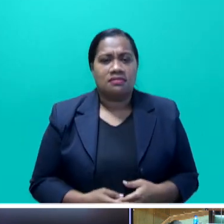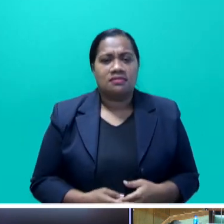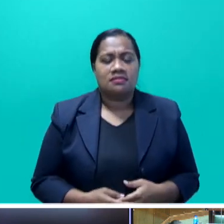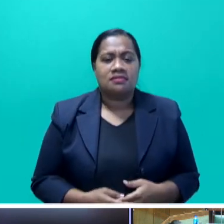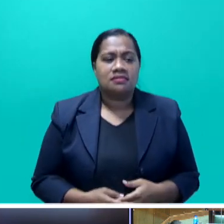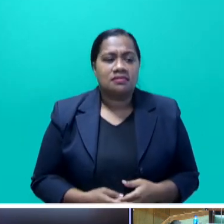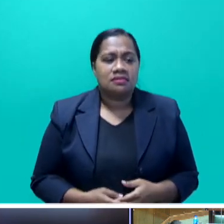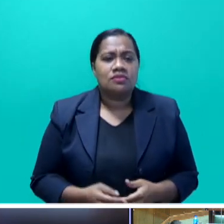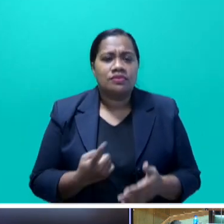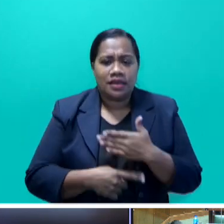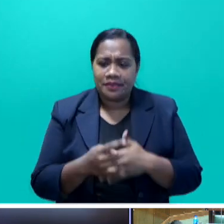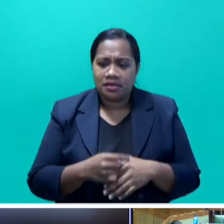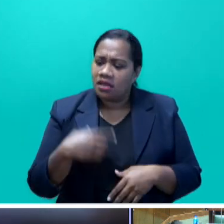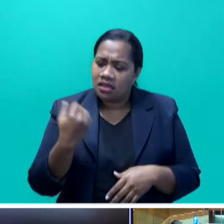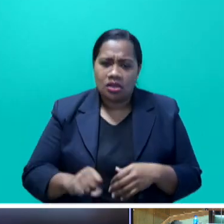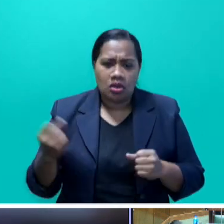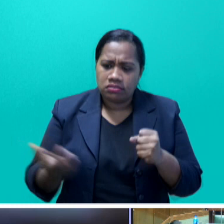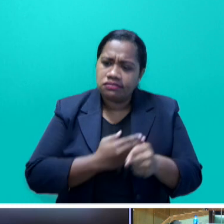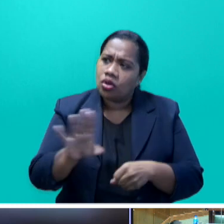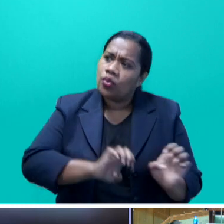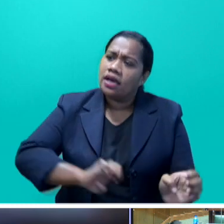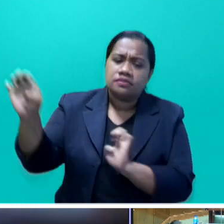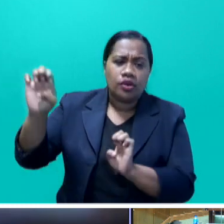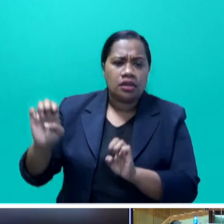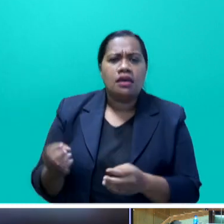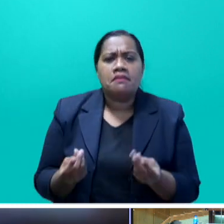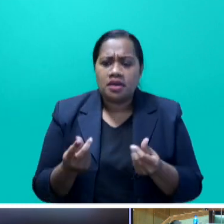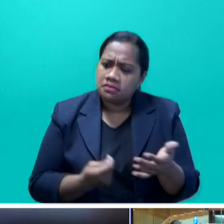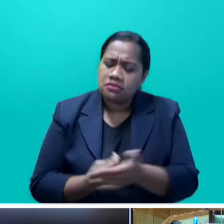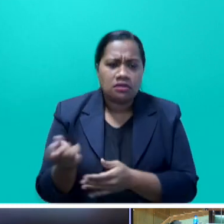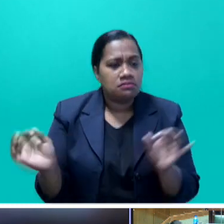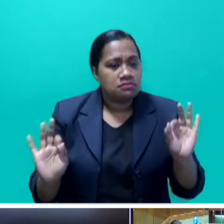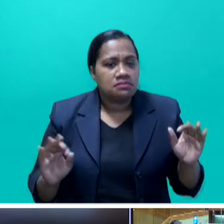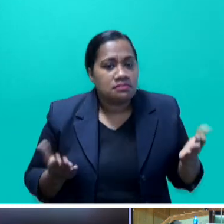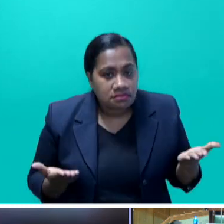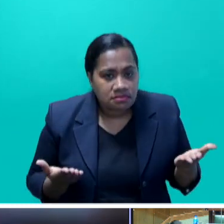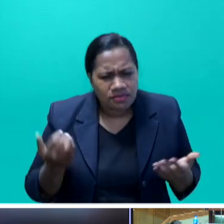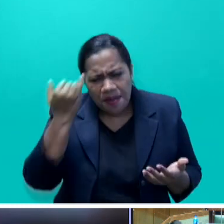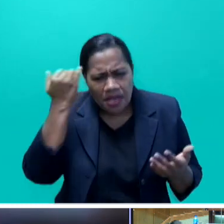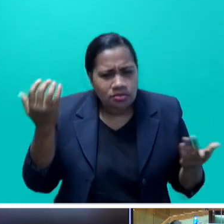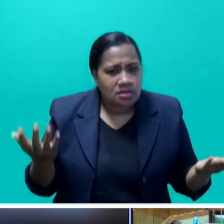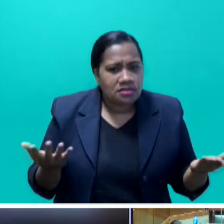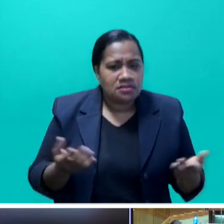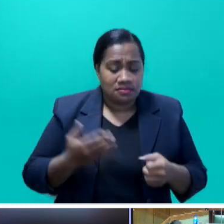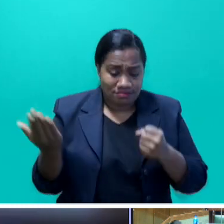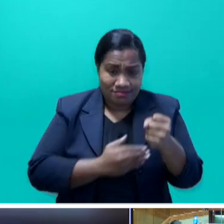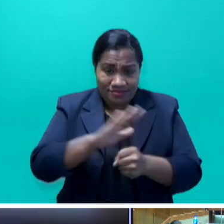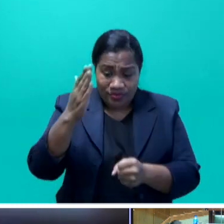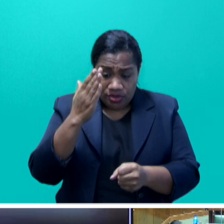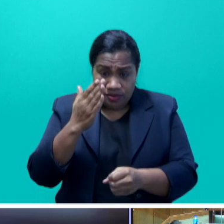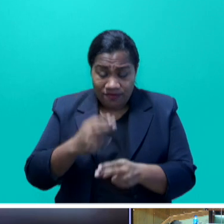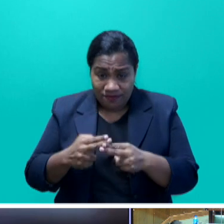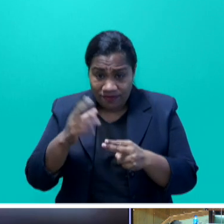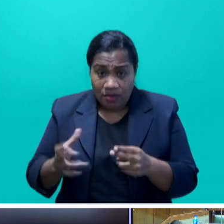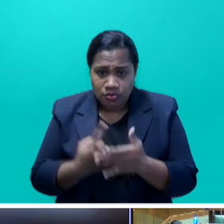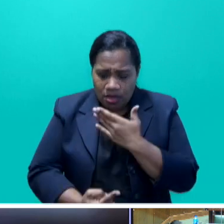Imagine that no cane was exported. No money was paid. Imagine that our cane growers had to endure this crisis with